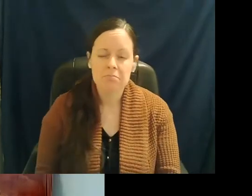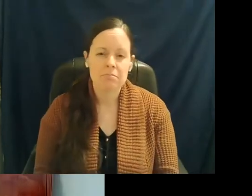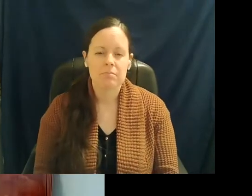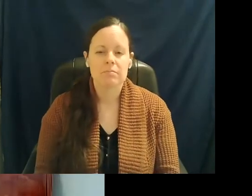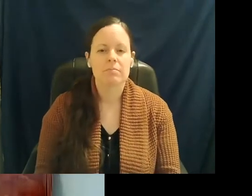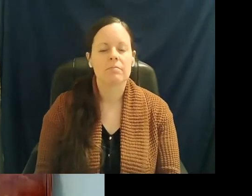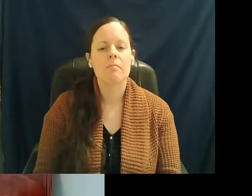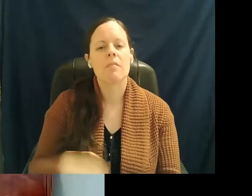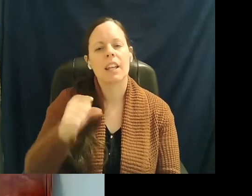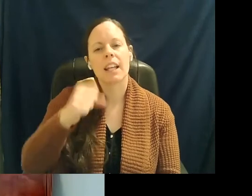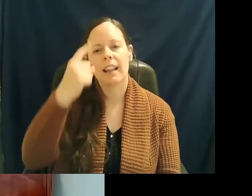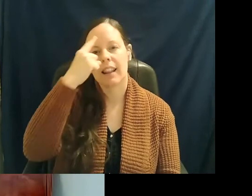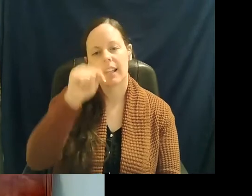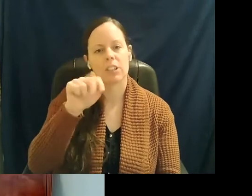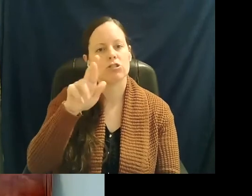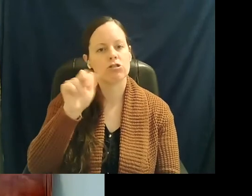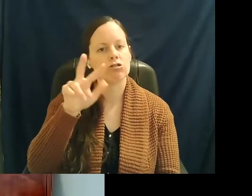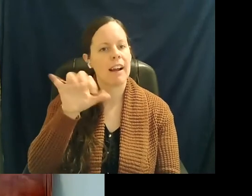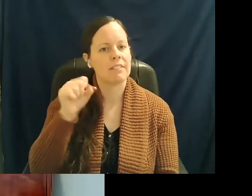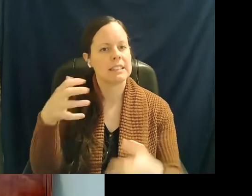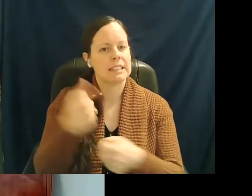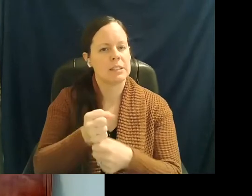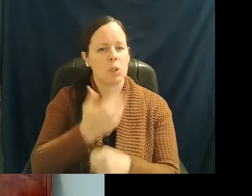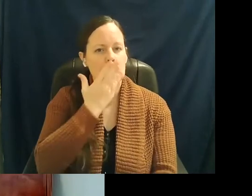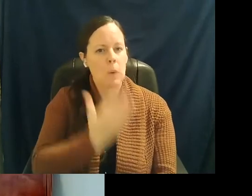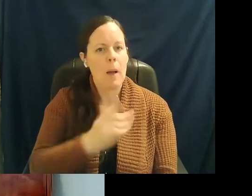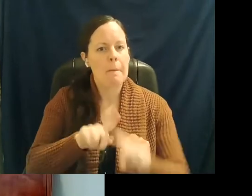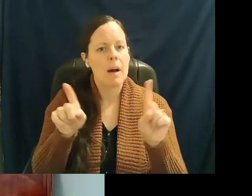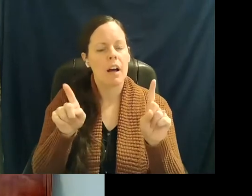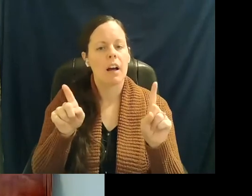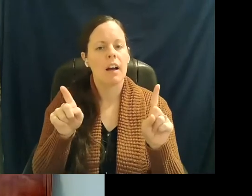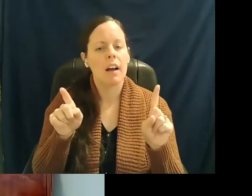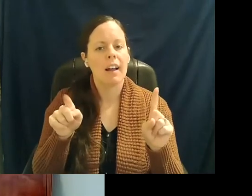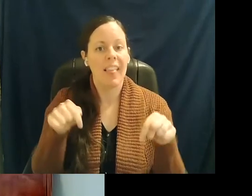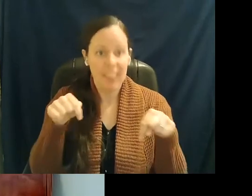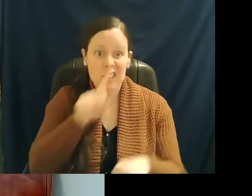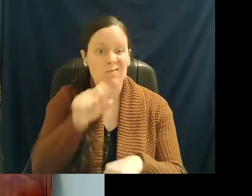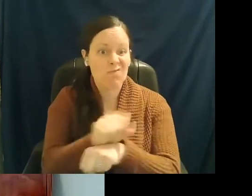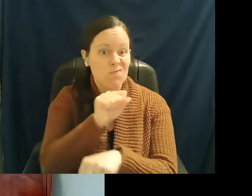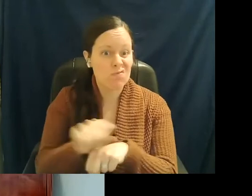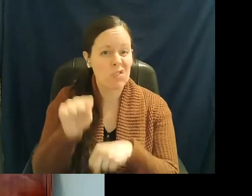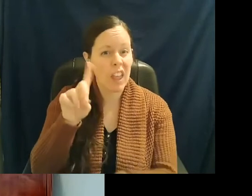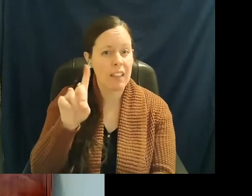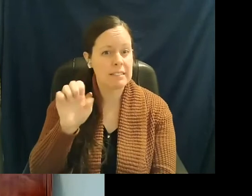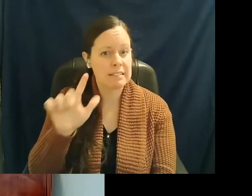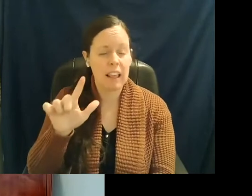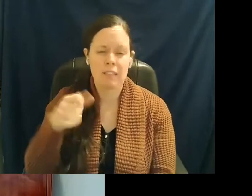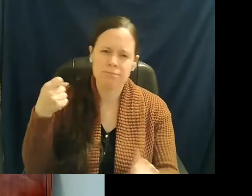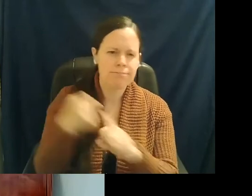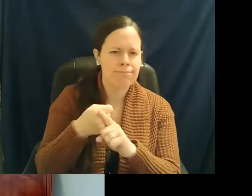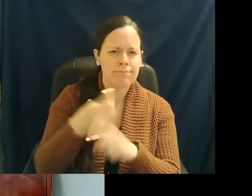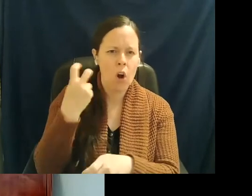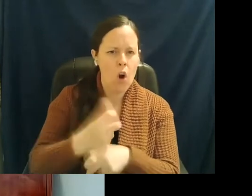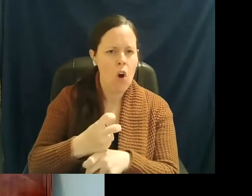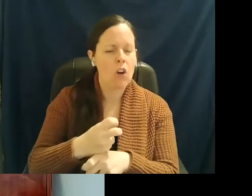Yes, I think Travis summarized really well. But this is the real deal here. We are getting hit hard, not